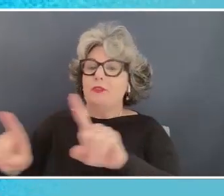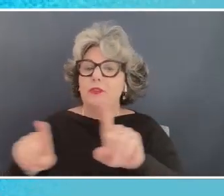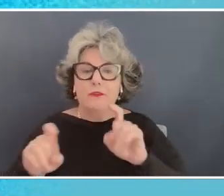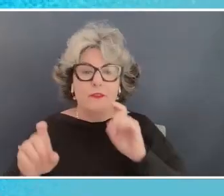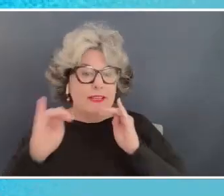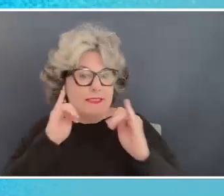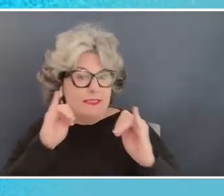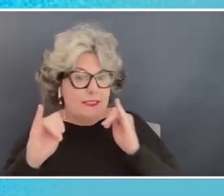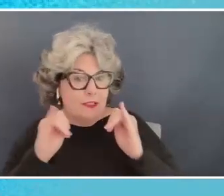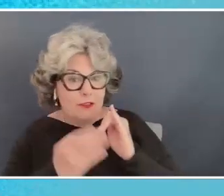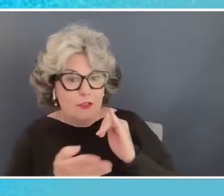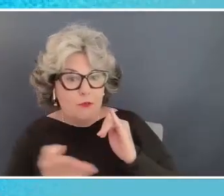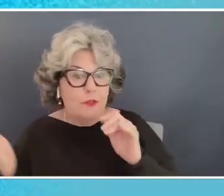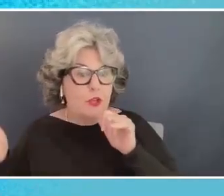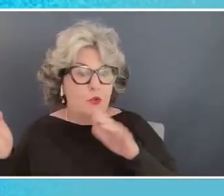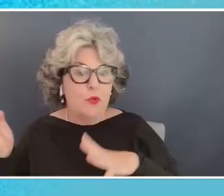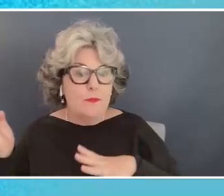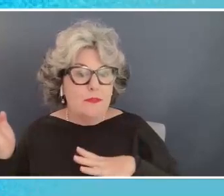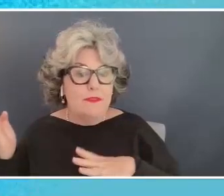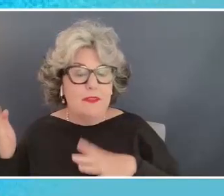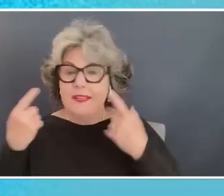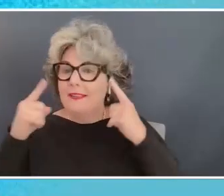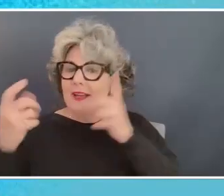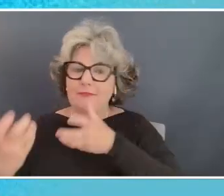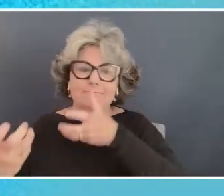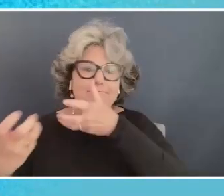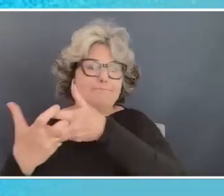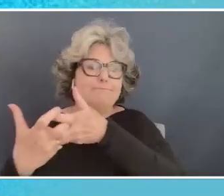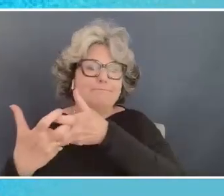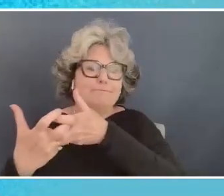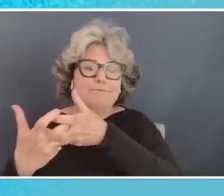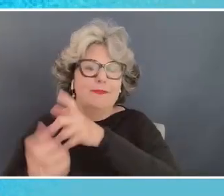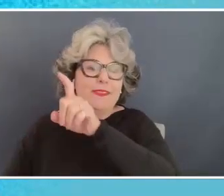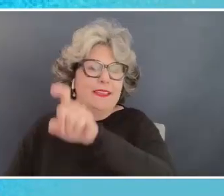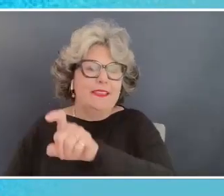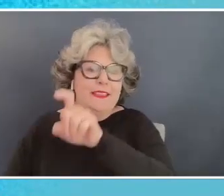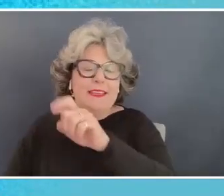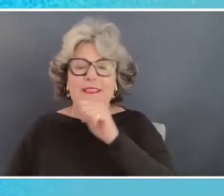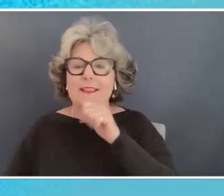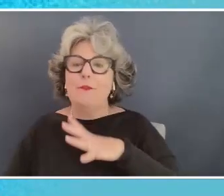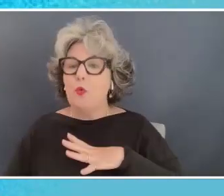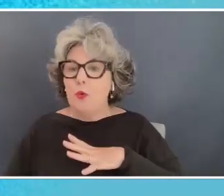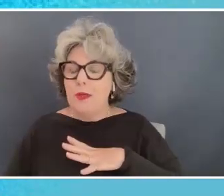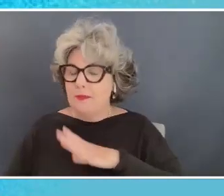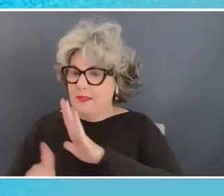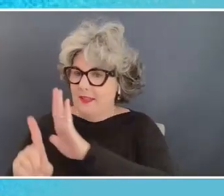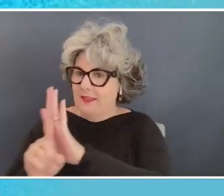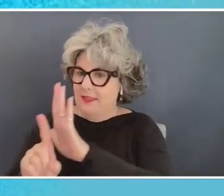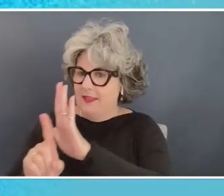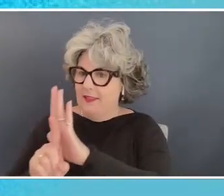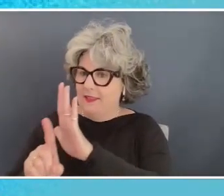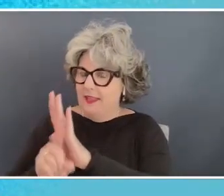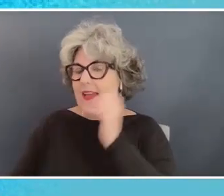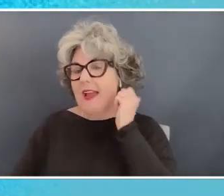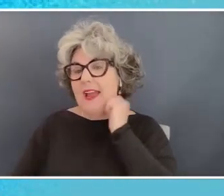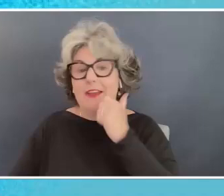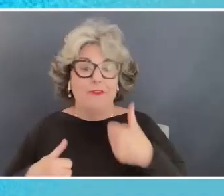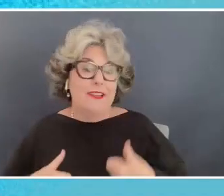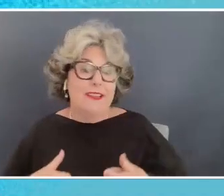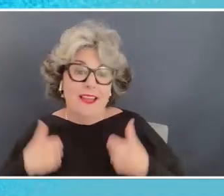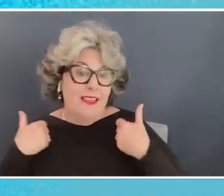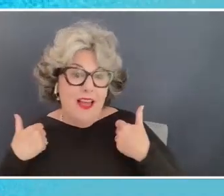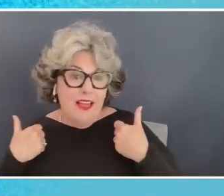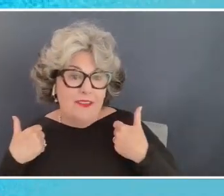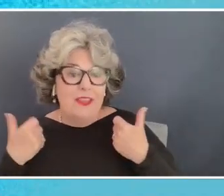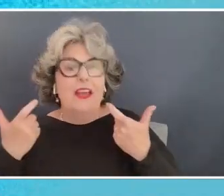that they didn't work for their purposes it didn't do it didn't fulfill the needs of of their everyday lives and it was a huge